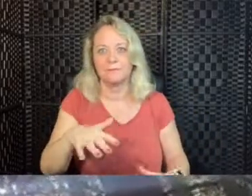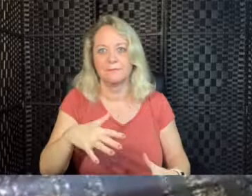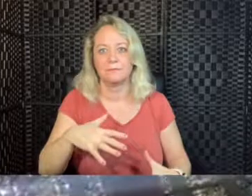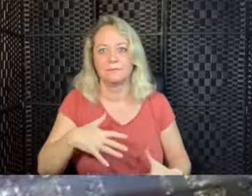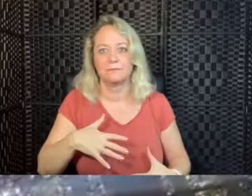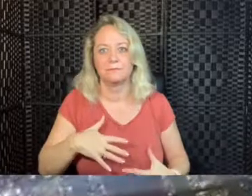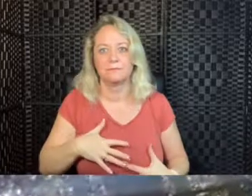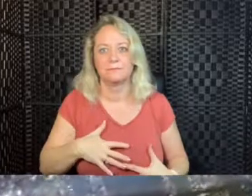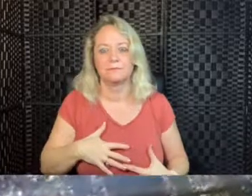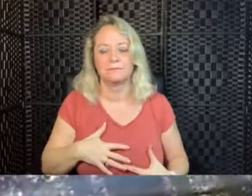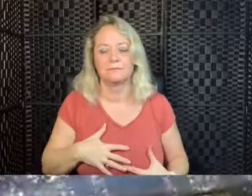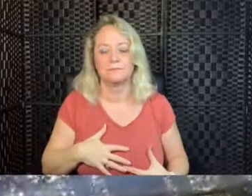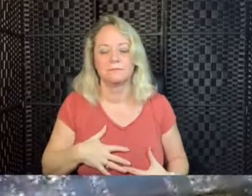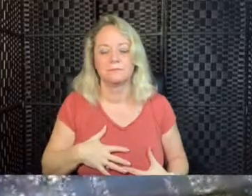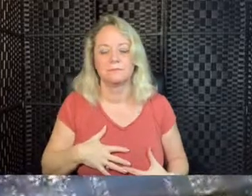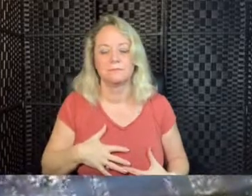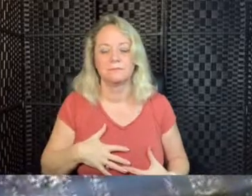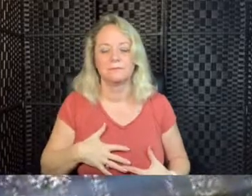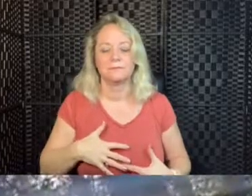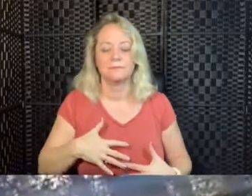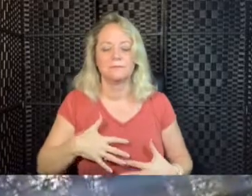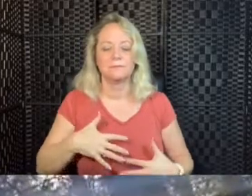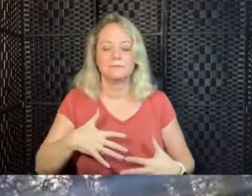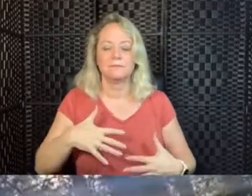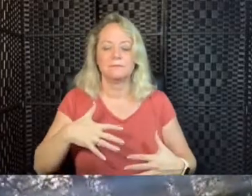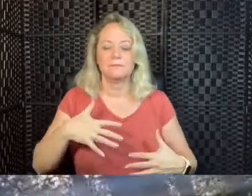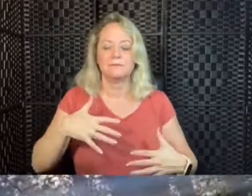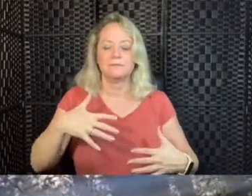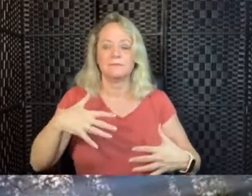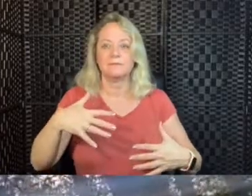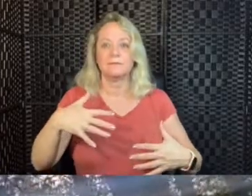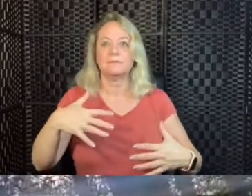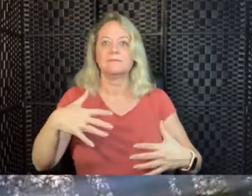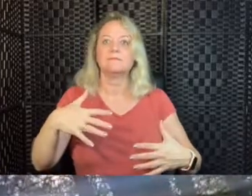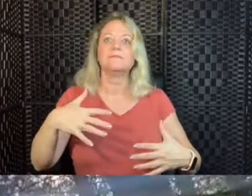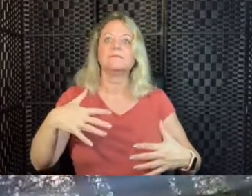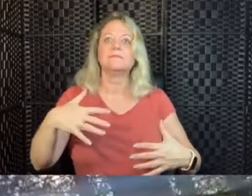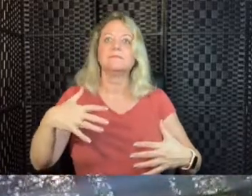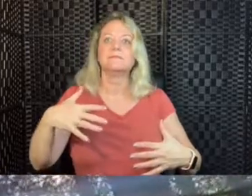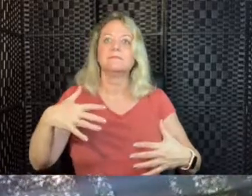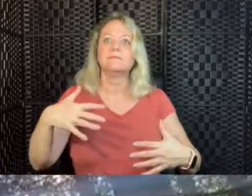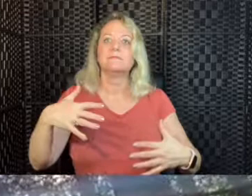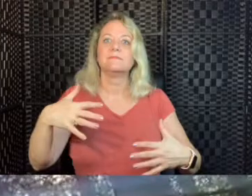out and down.